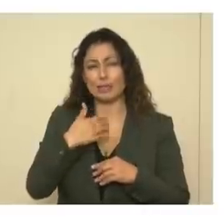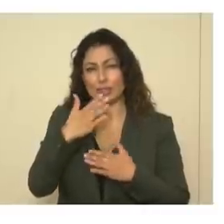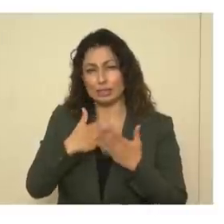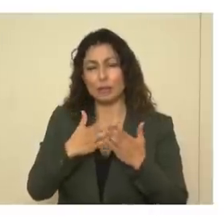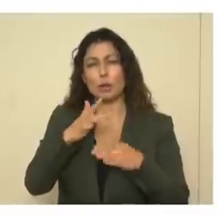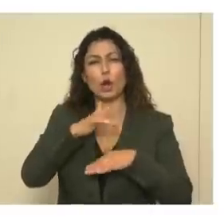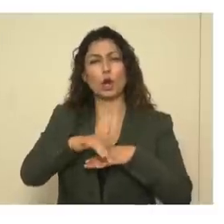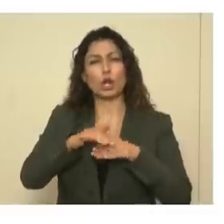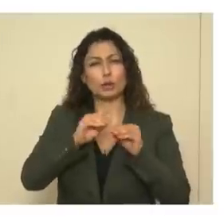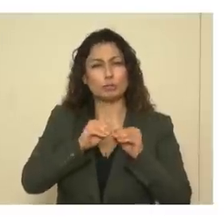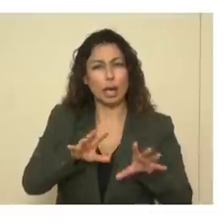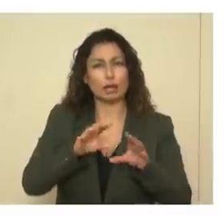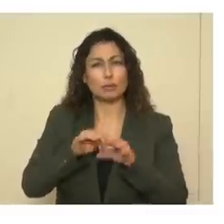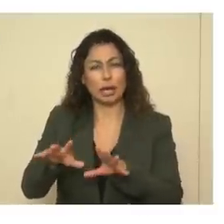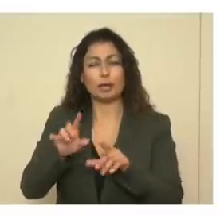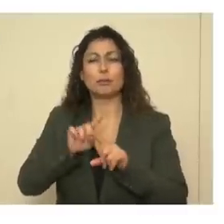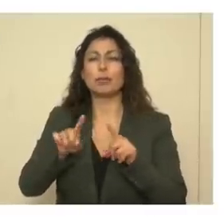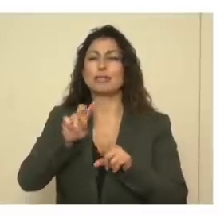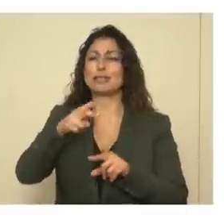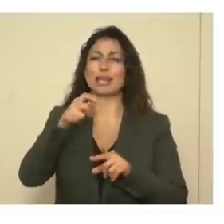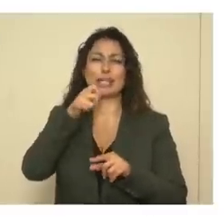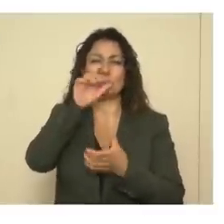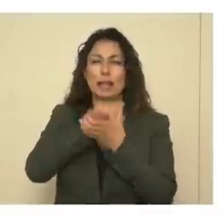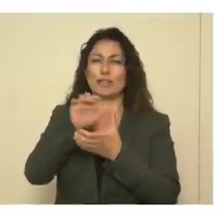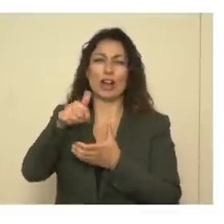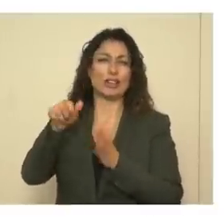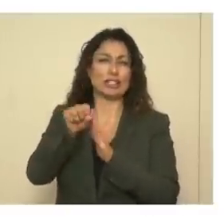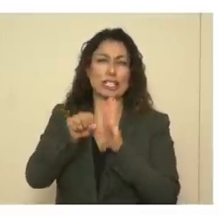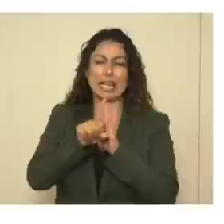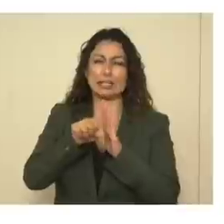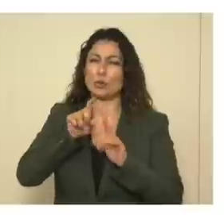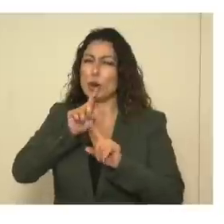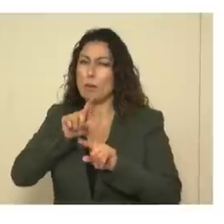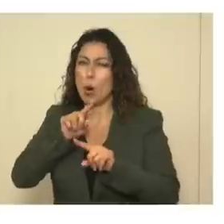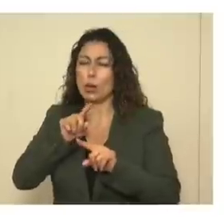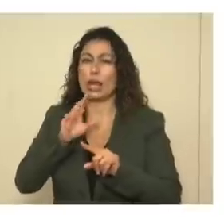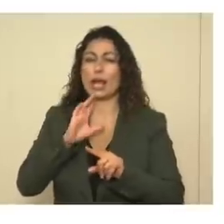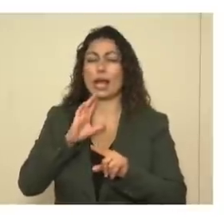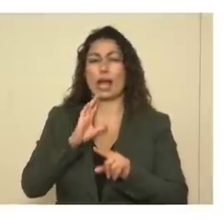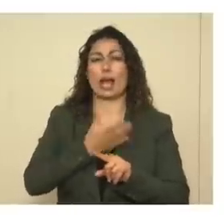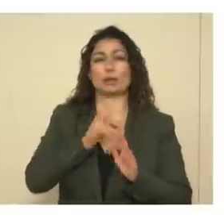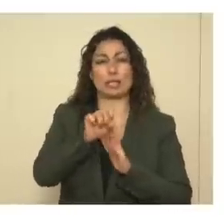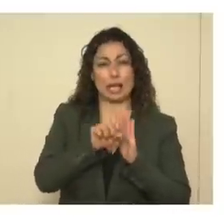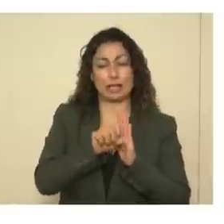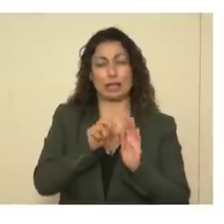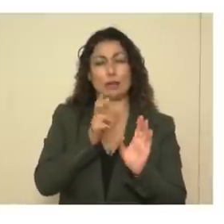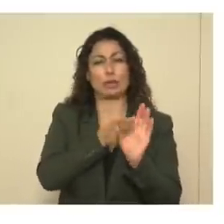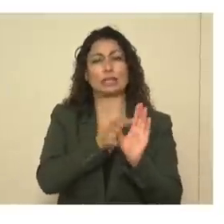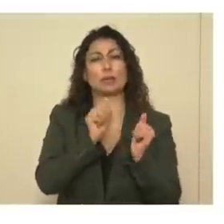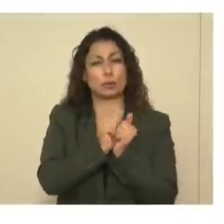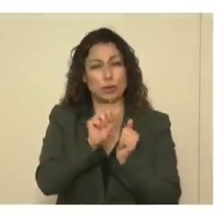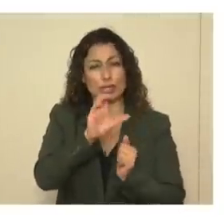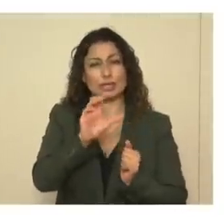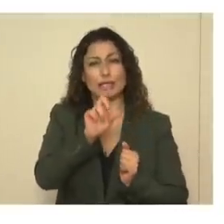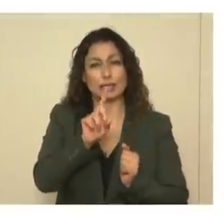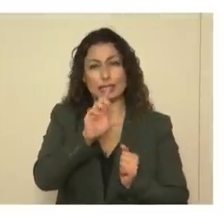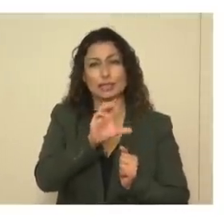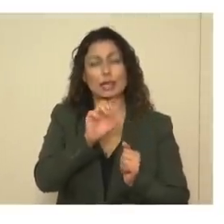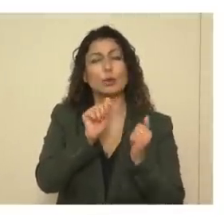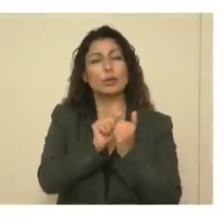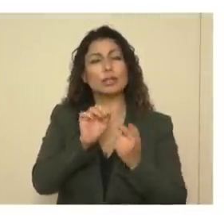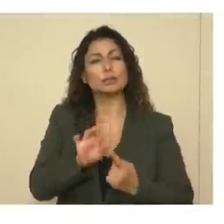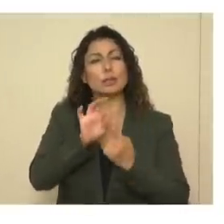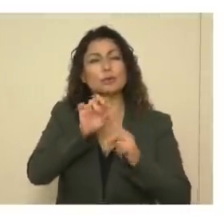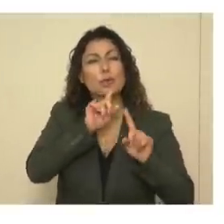outbreaks. Second was we didn't really believe other states were reporting. Our state participates with the CDC in a special reporting